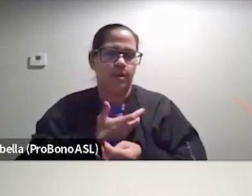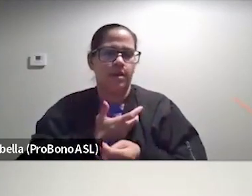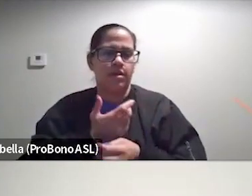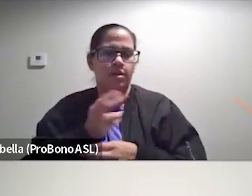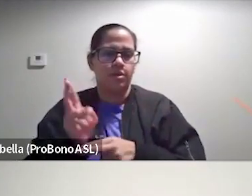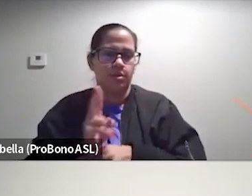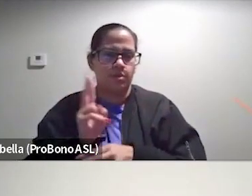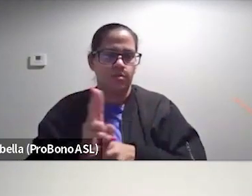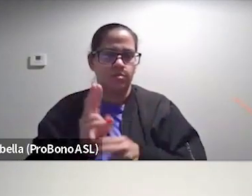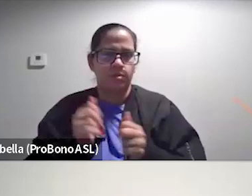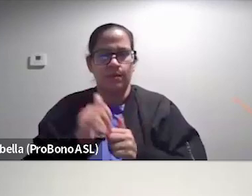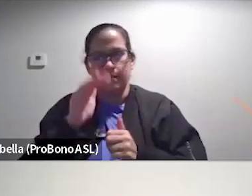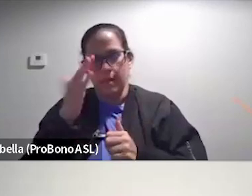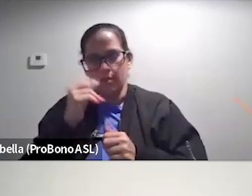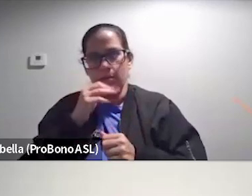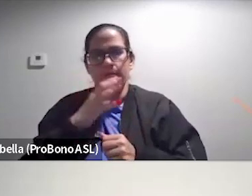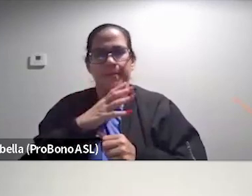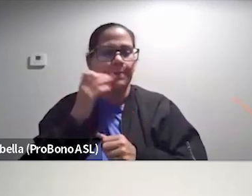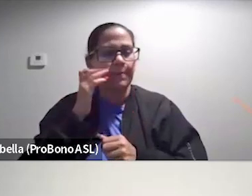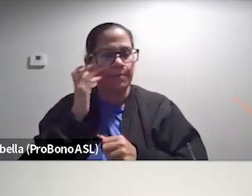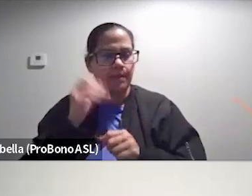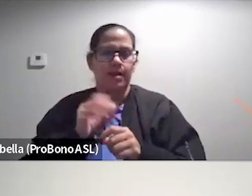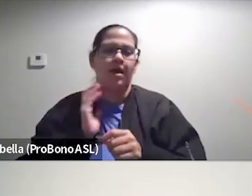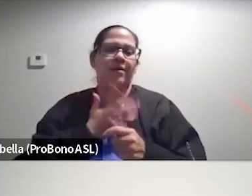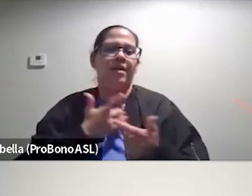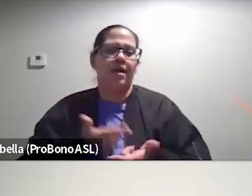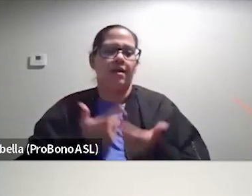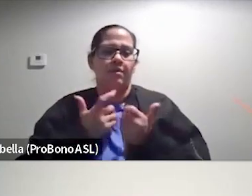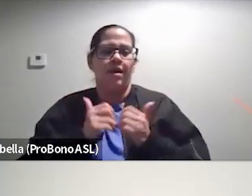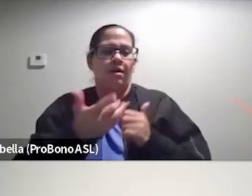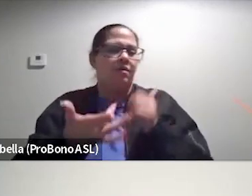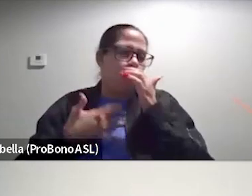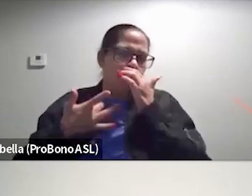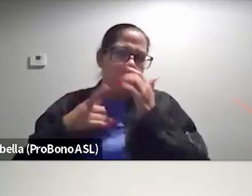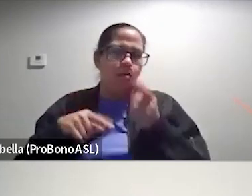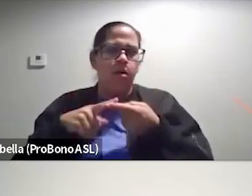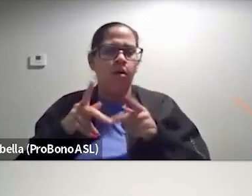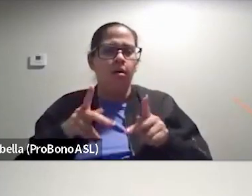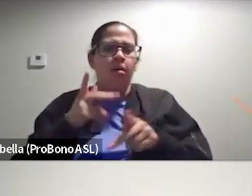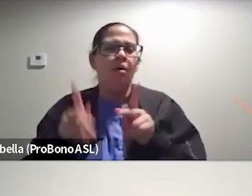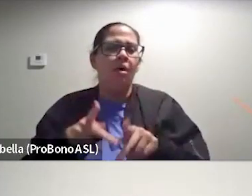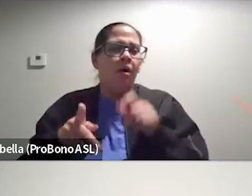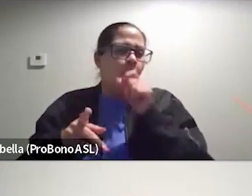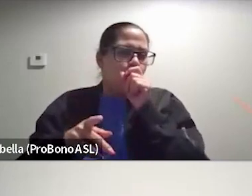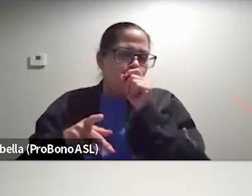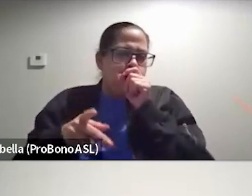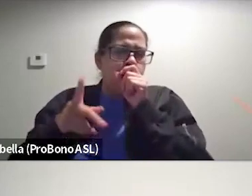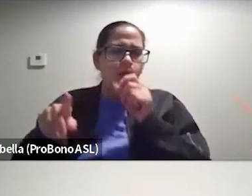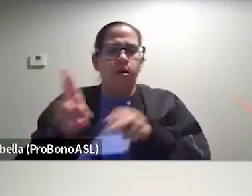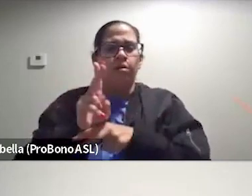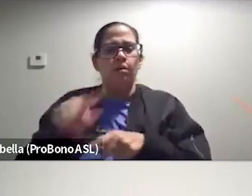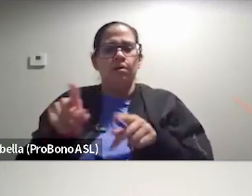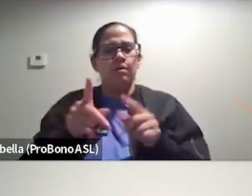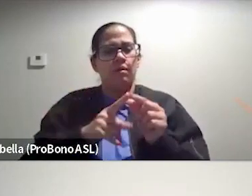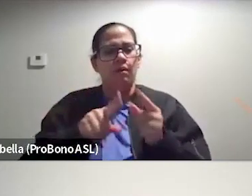we use with black women in our lives. Um, how do you feel about people applying those terms to you? You